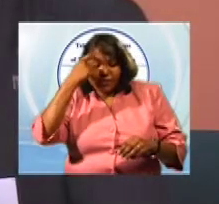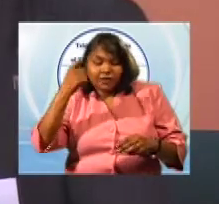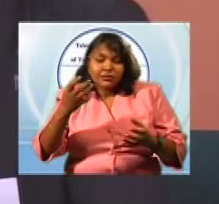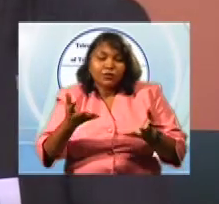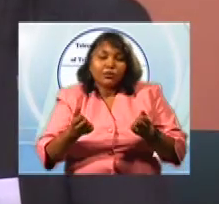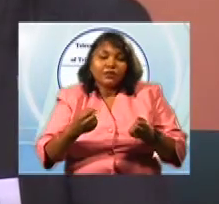changed our value system.